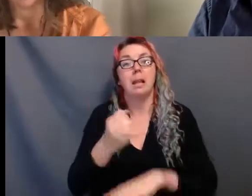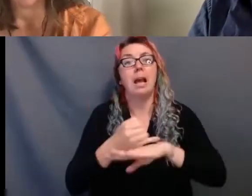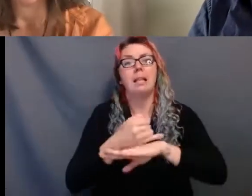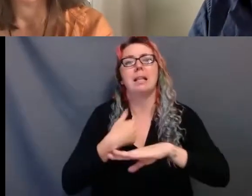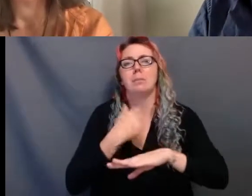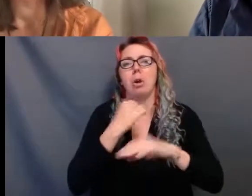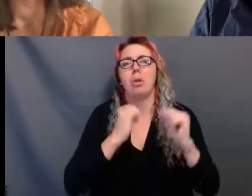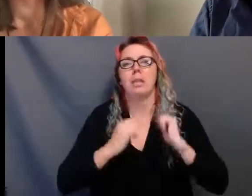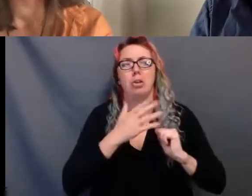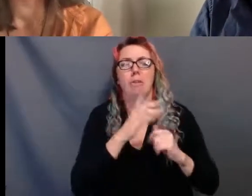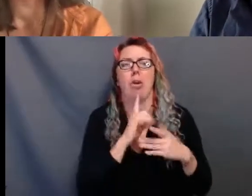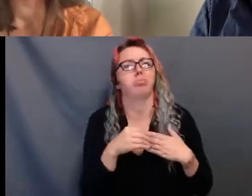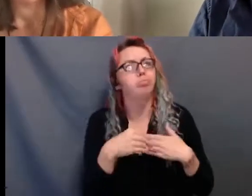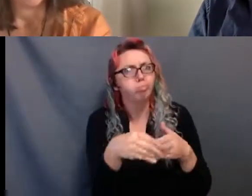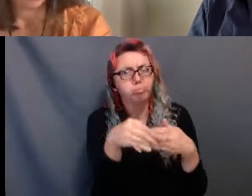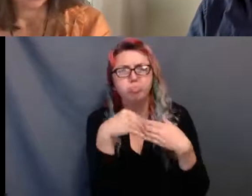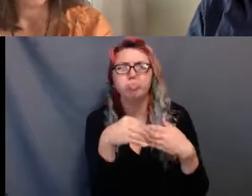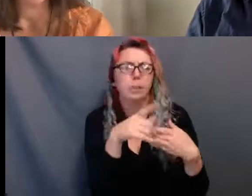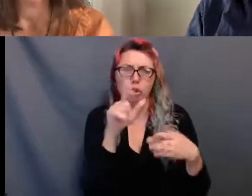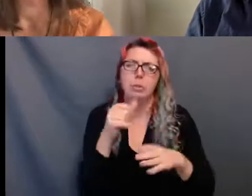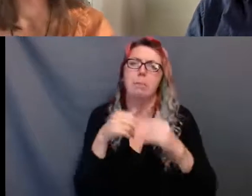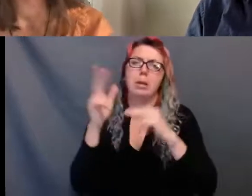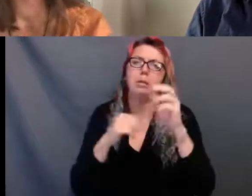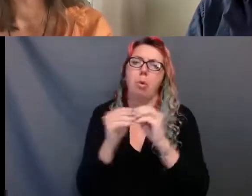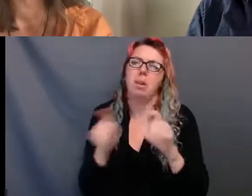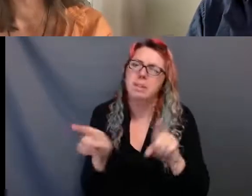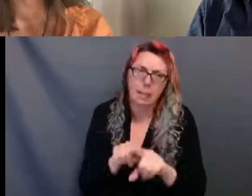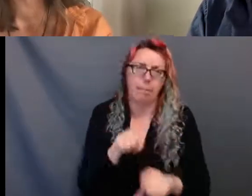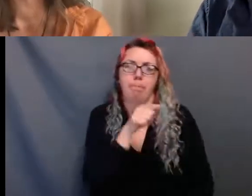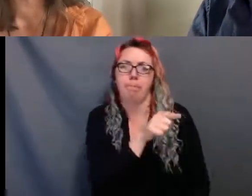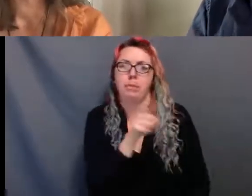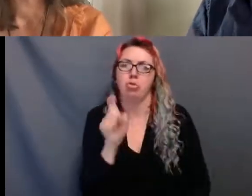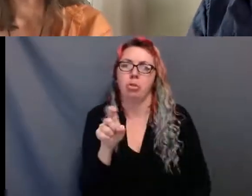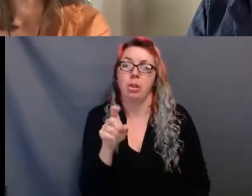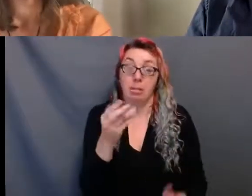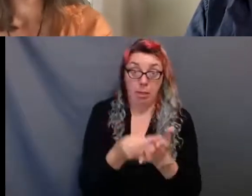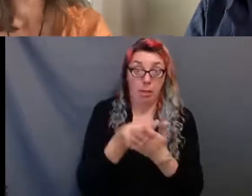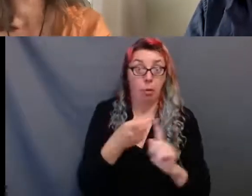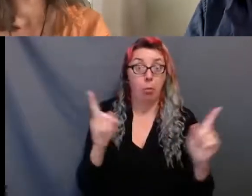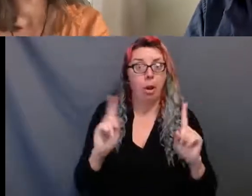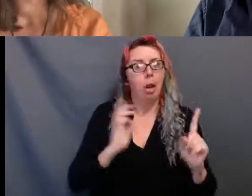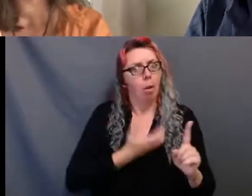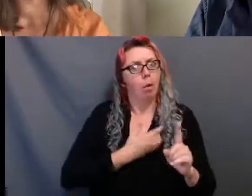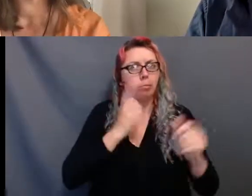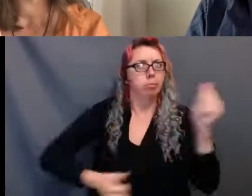should be built all over the country, fully funded and supported by our funding and support. They should be artists and community-centric and